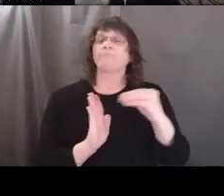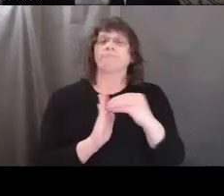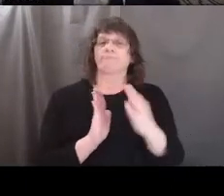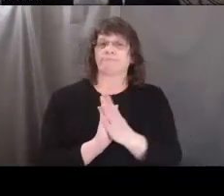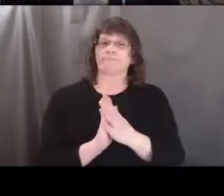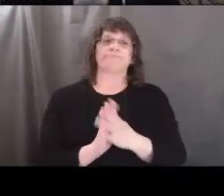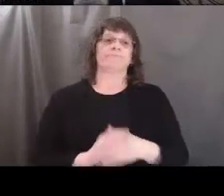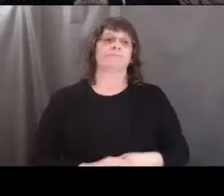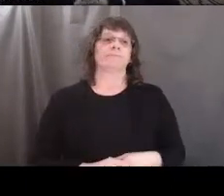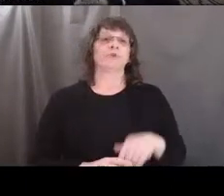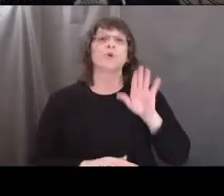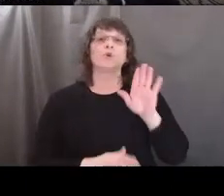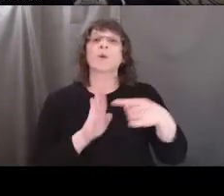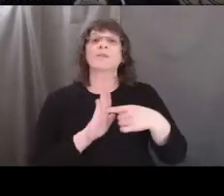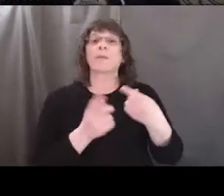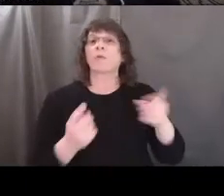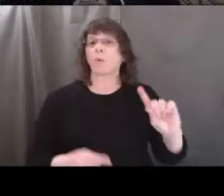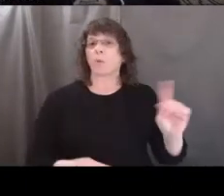Where did you get your sample?